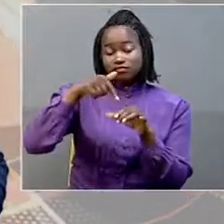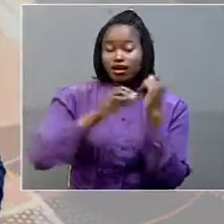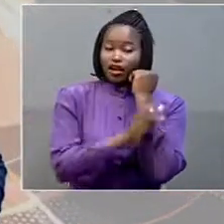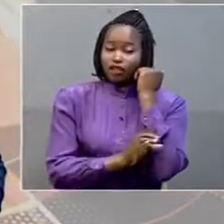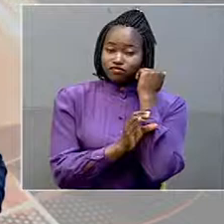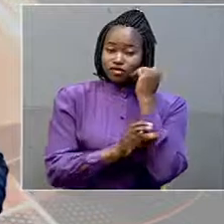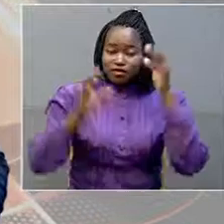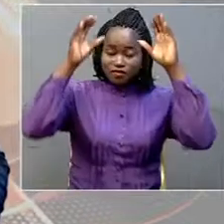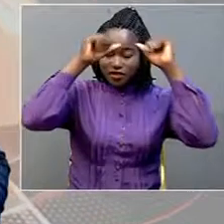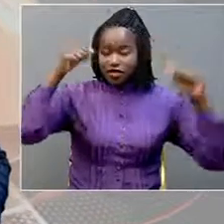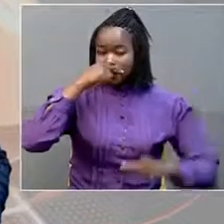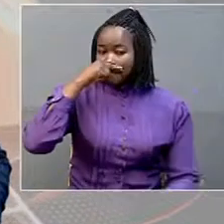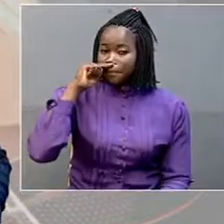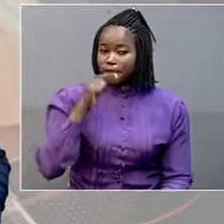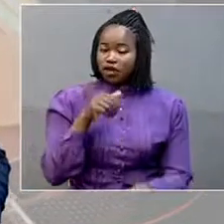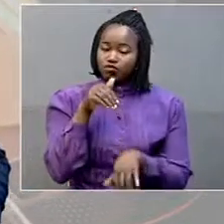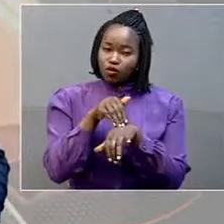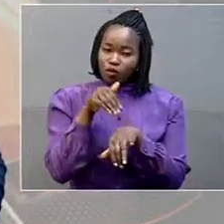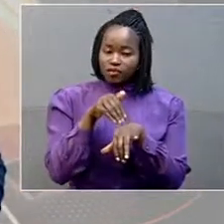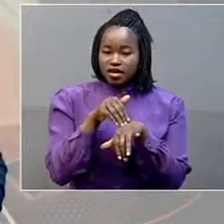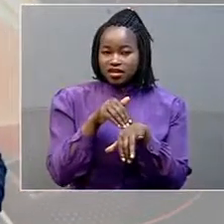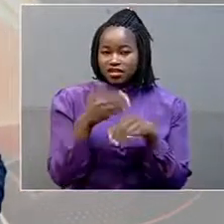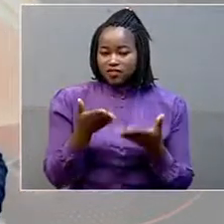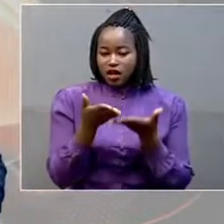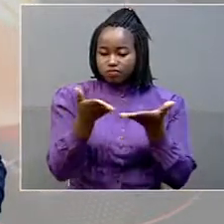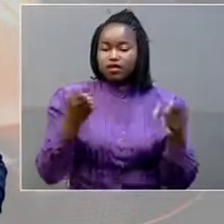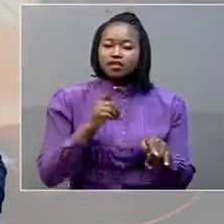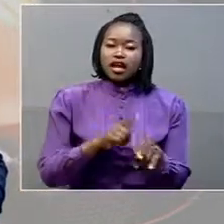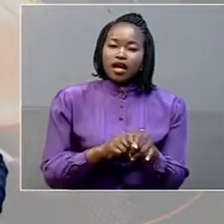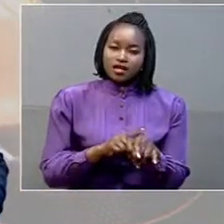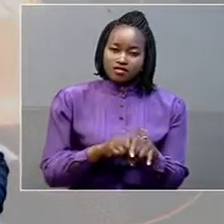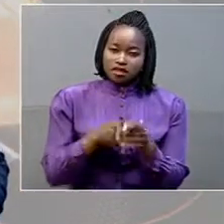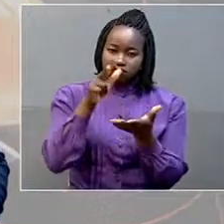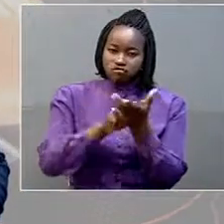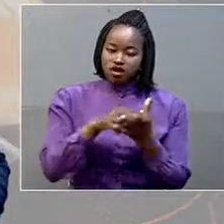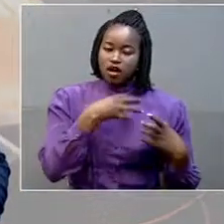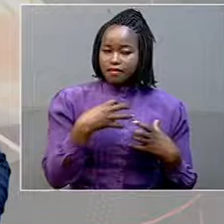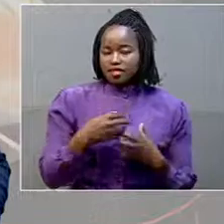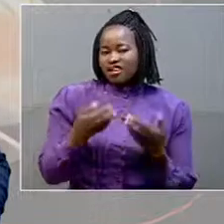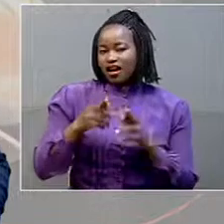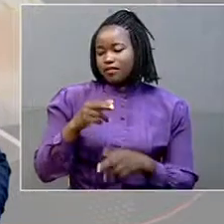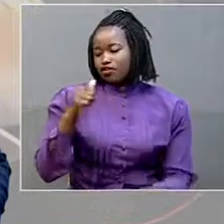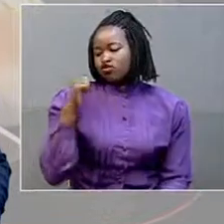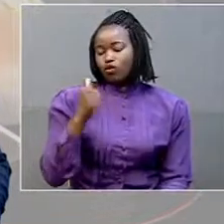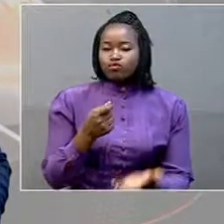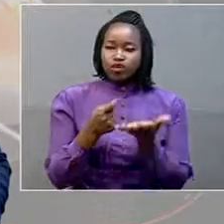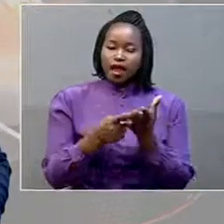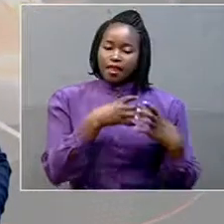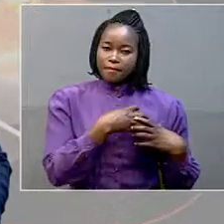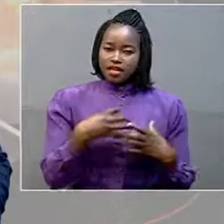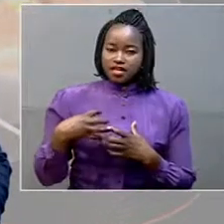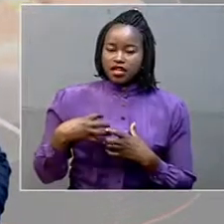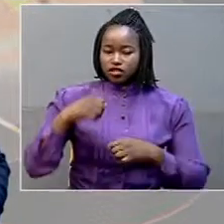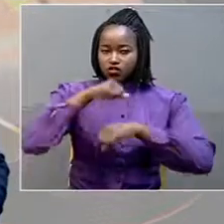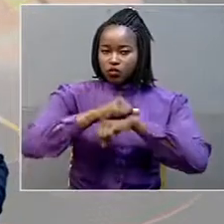museveni made the remarks at the commissioning ceremony of officer cadets that was held yesterday at the uganda military academy kabamba